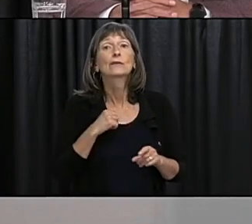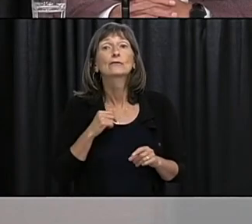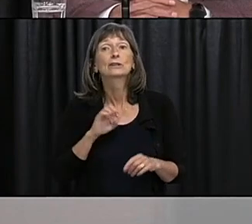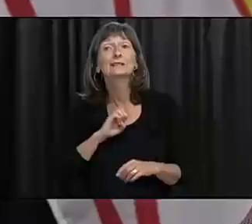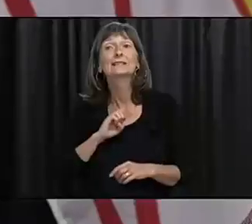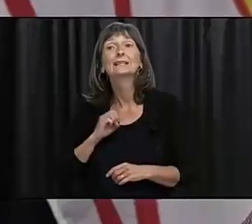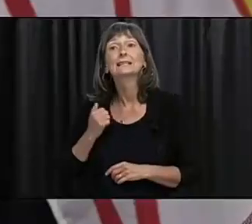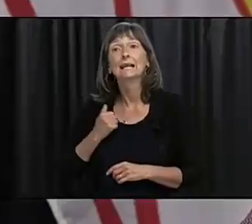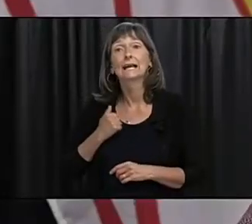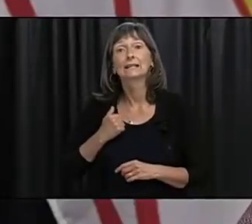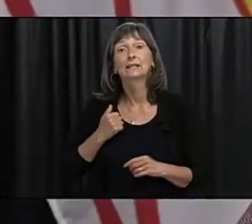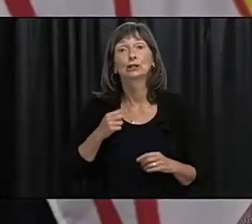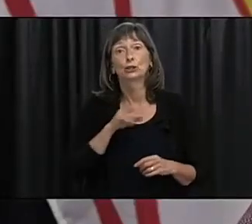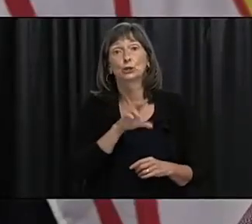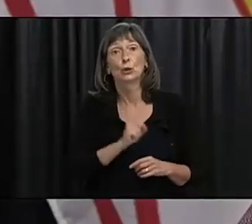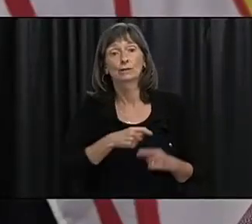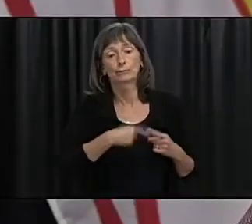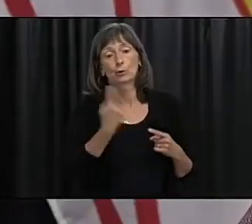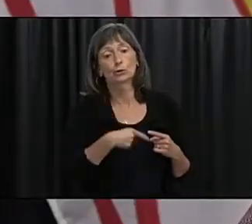stand on this